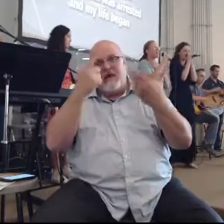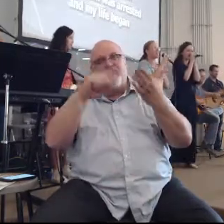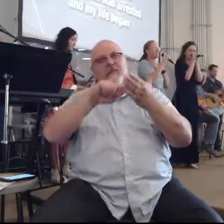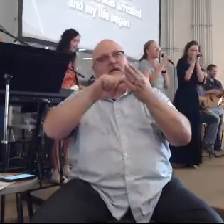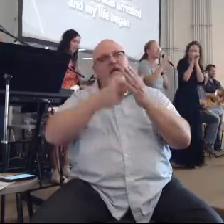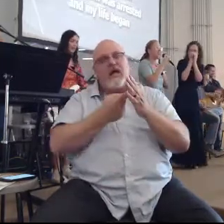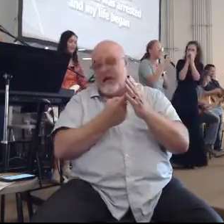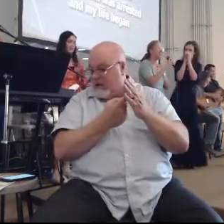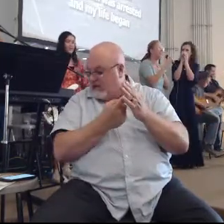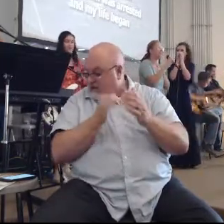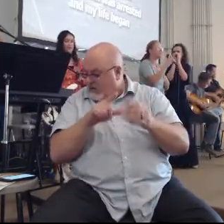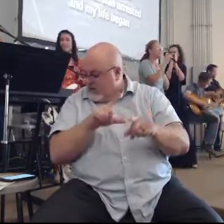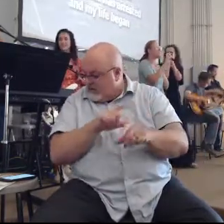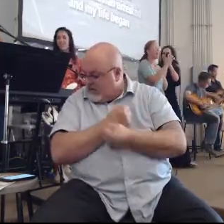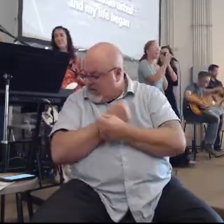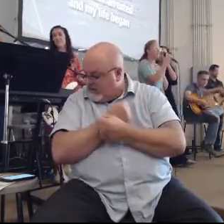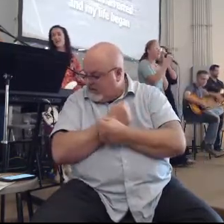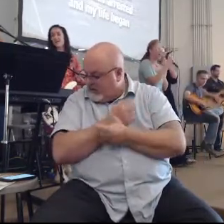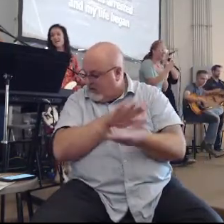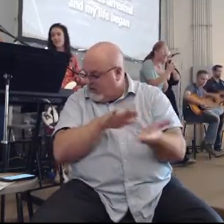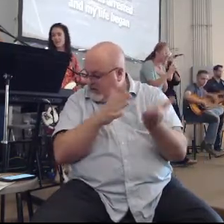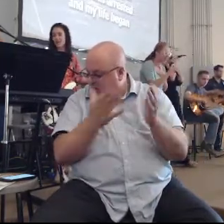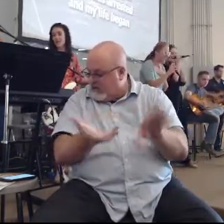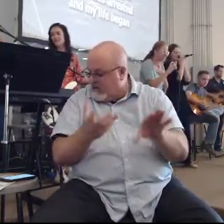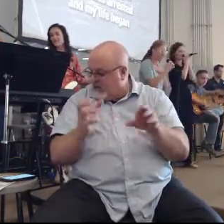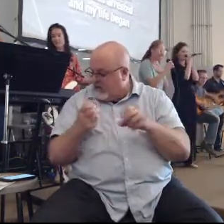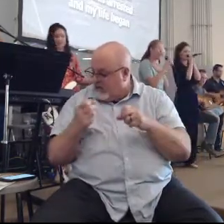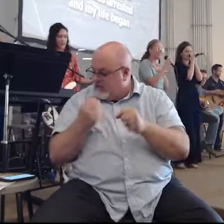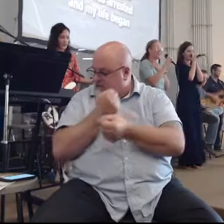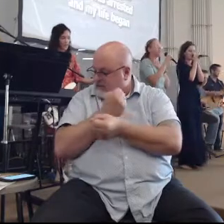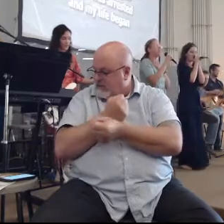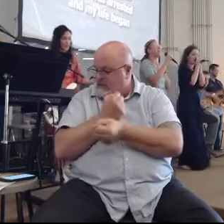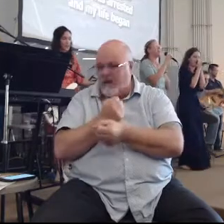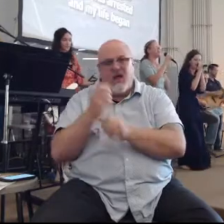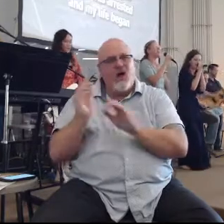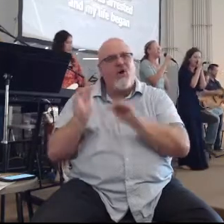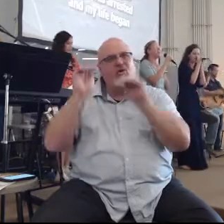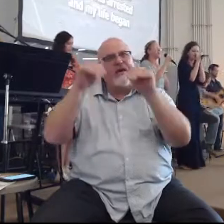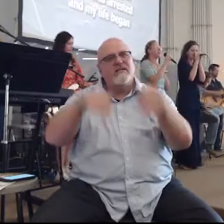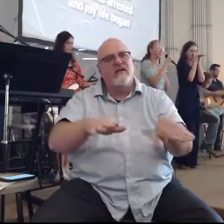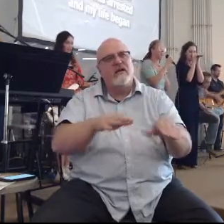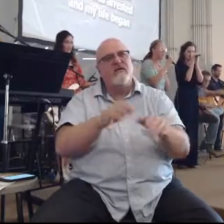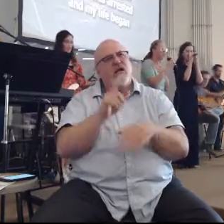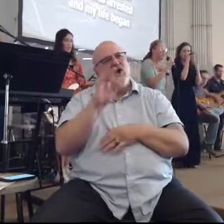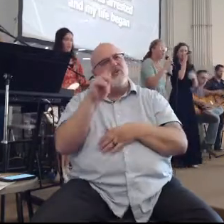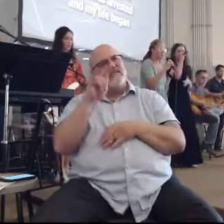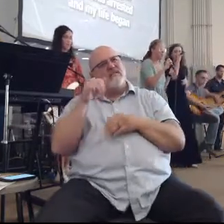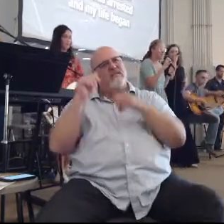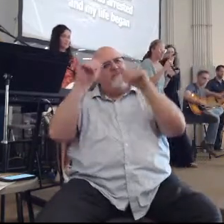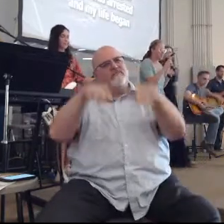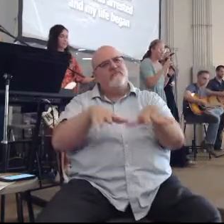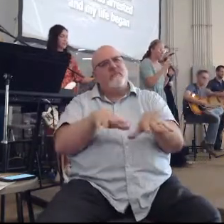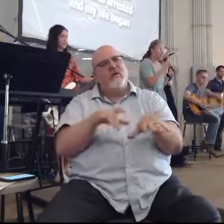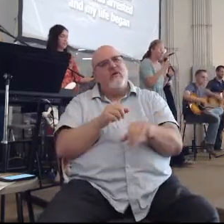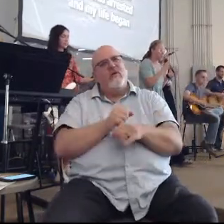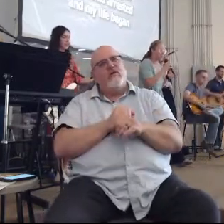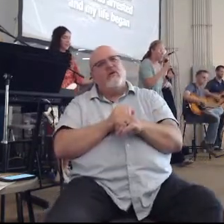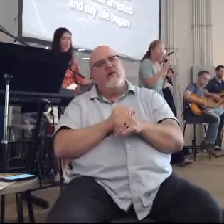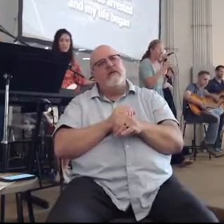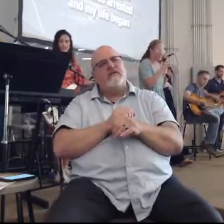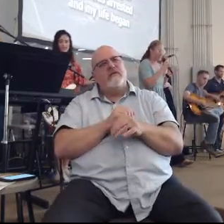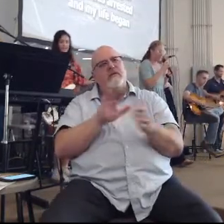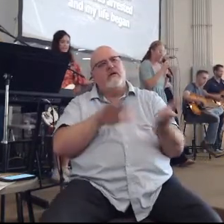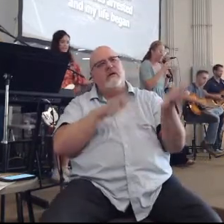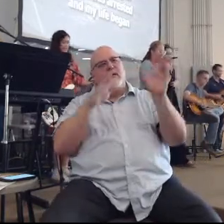my life began. When death was arrested, in my life began. When death was